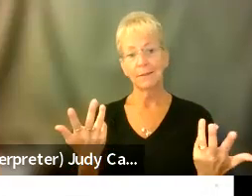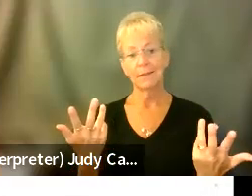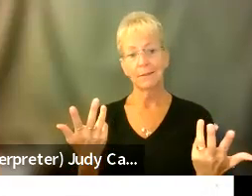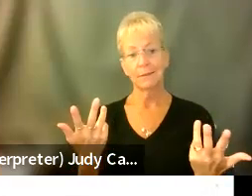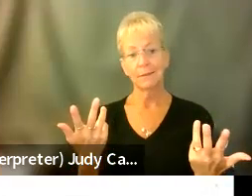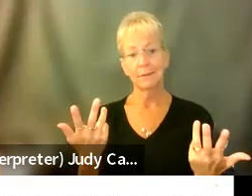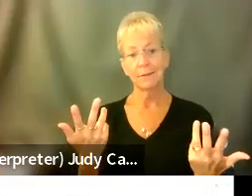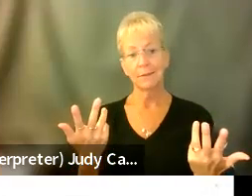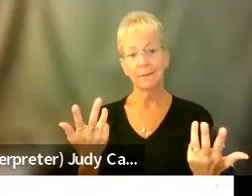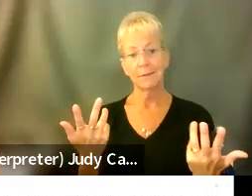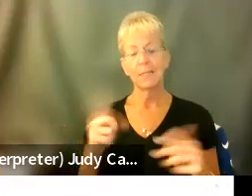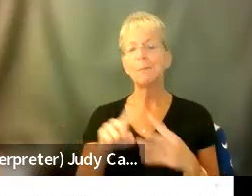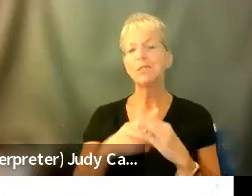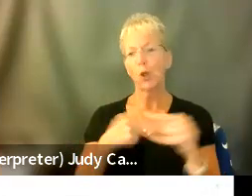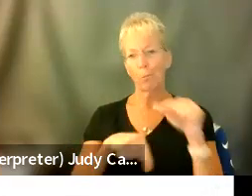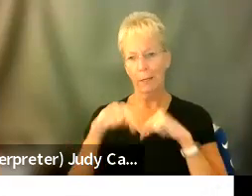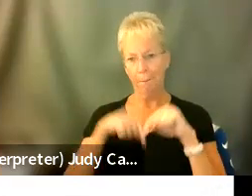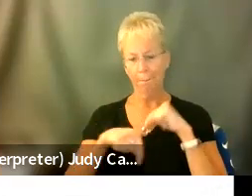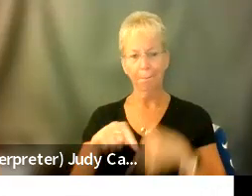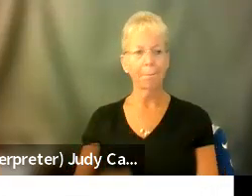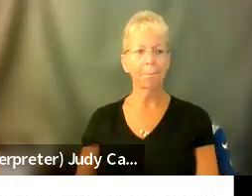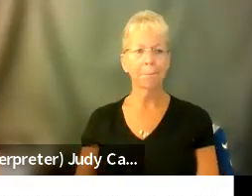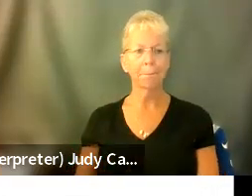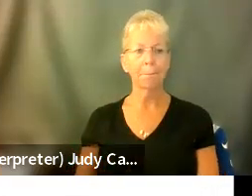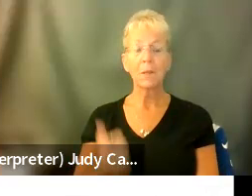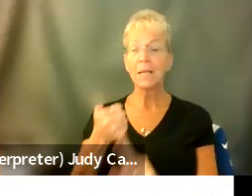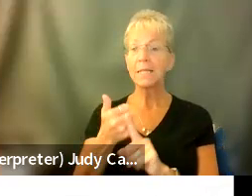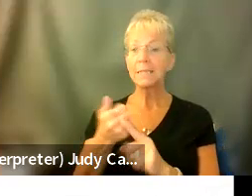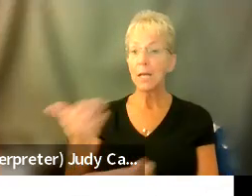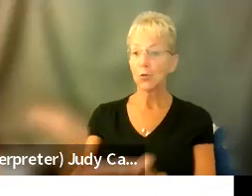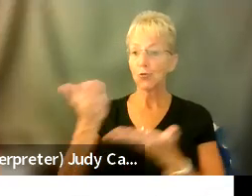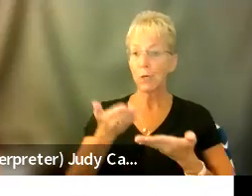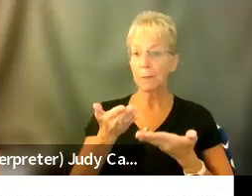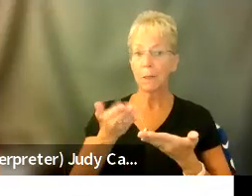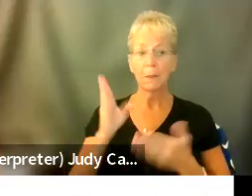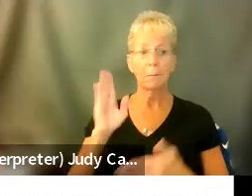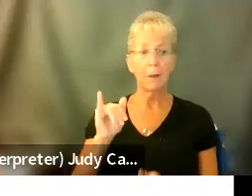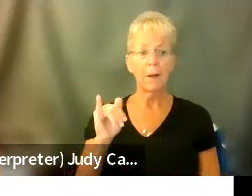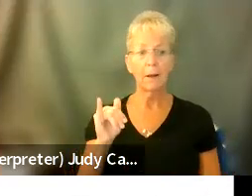let me start at the beginning. Uh, he was recommended to me by, um,